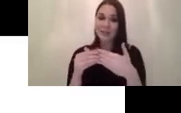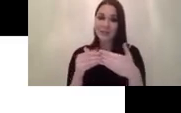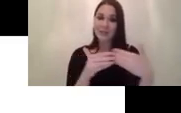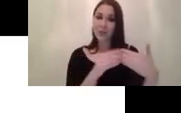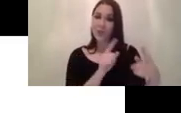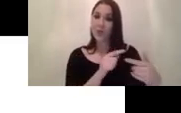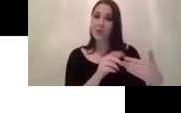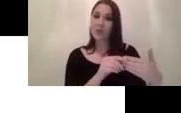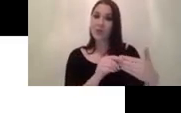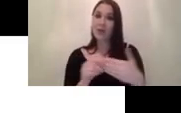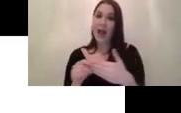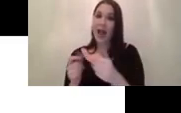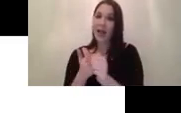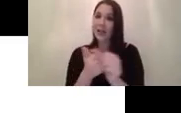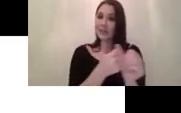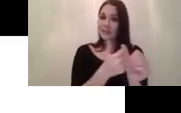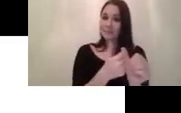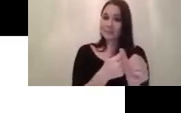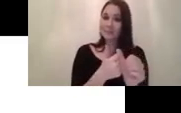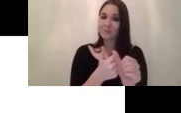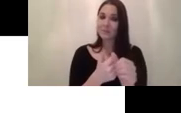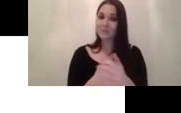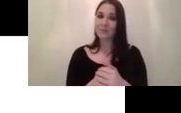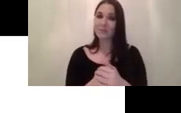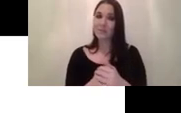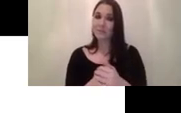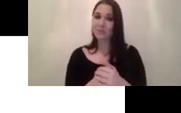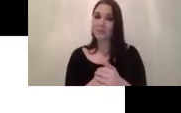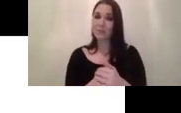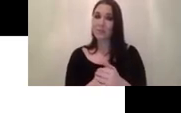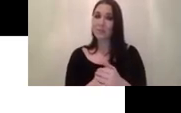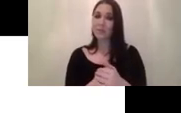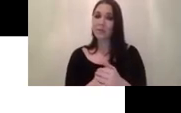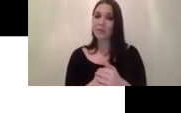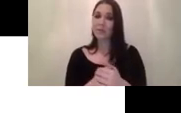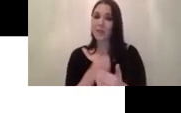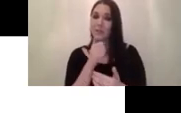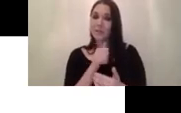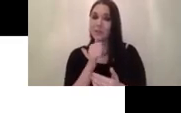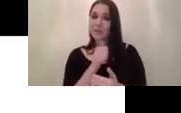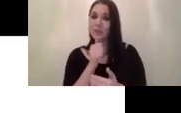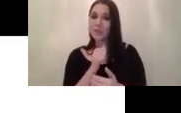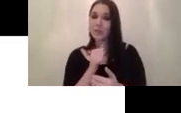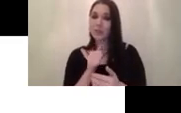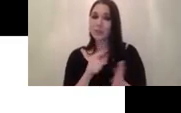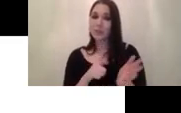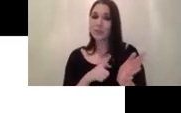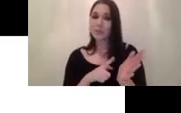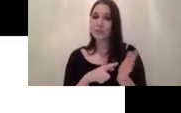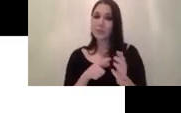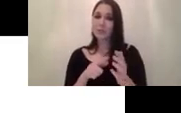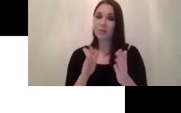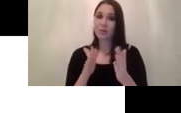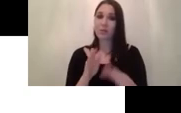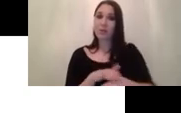the current frame detection um also it uses a long-term keyframes um to do this guidance